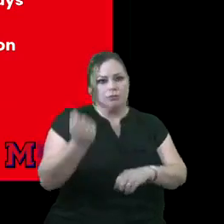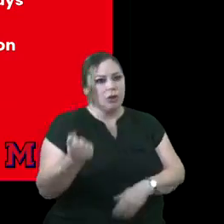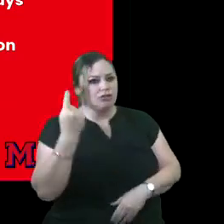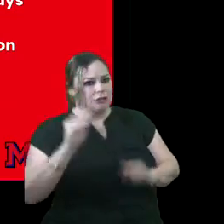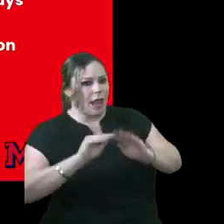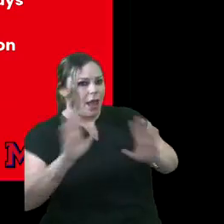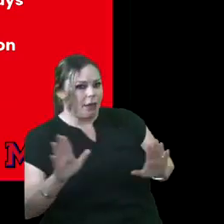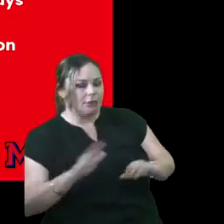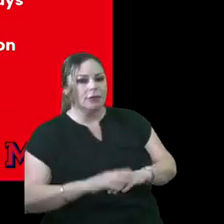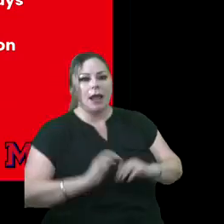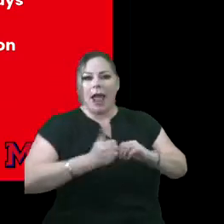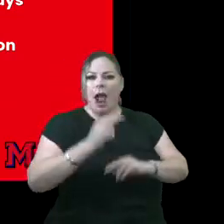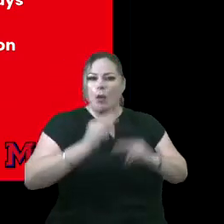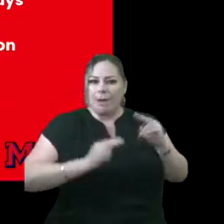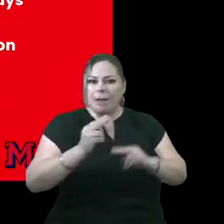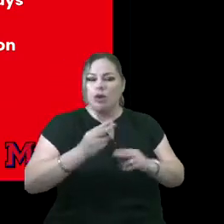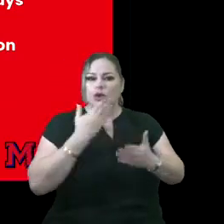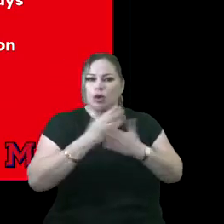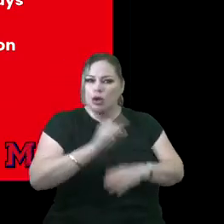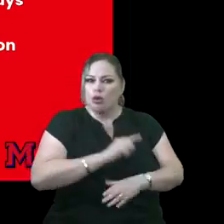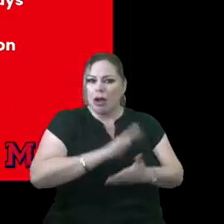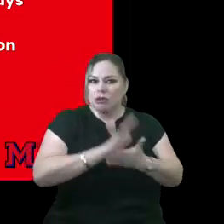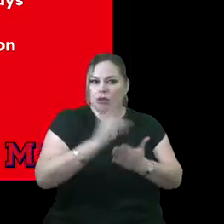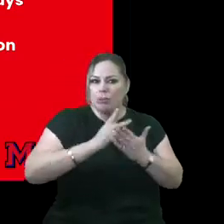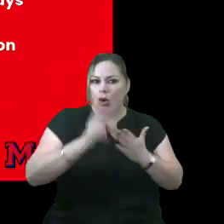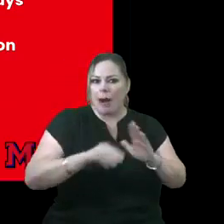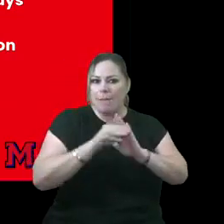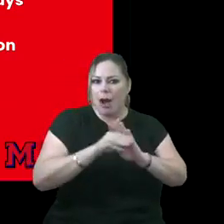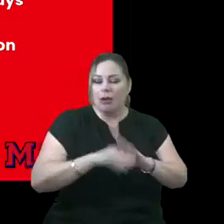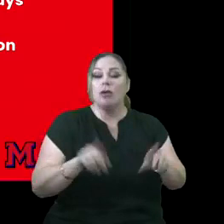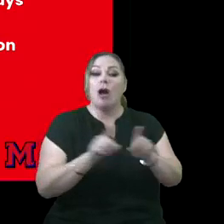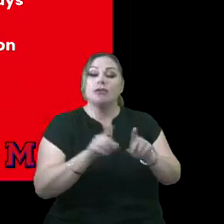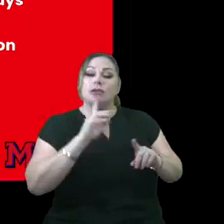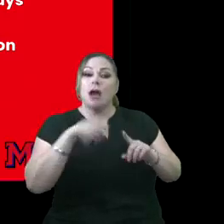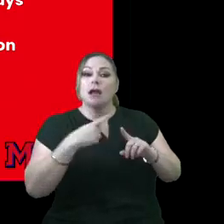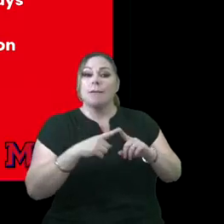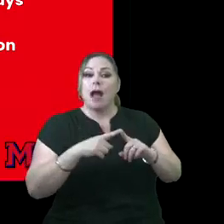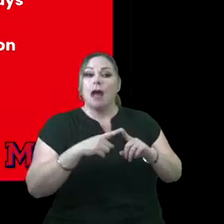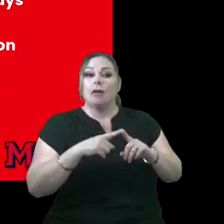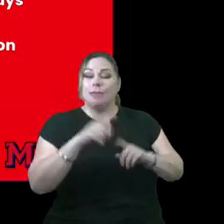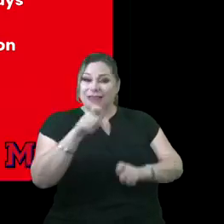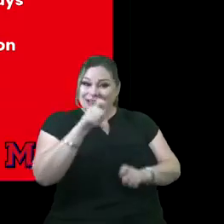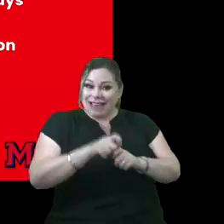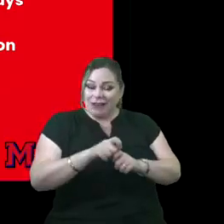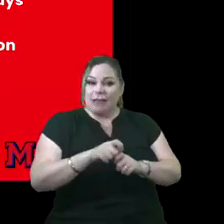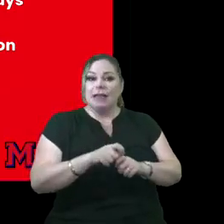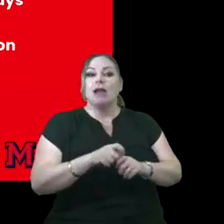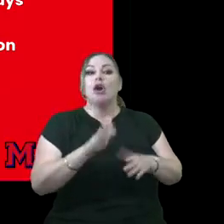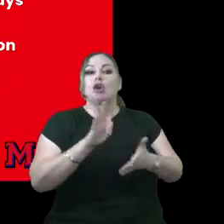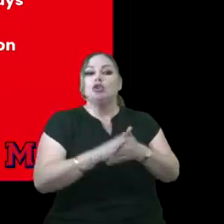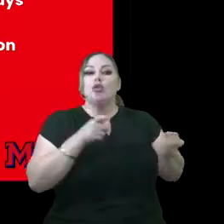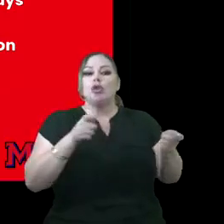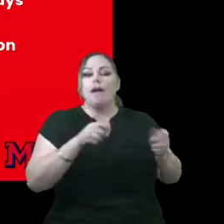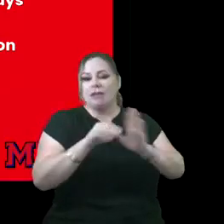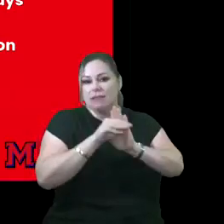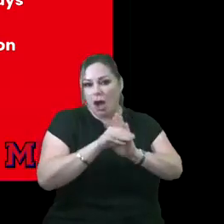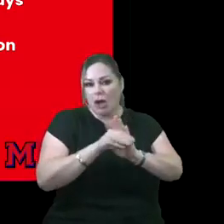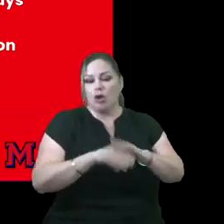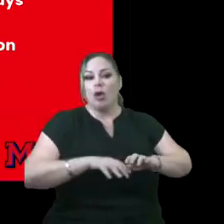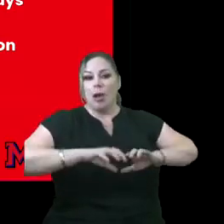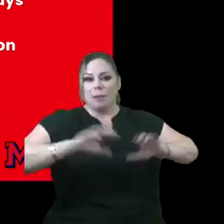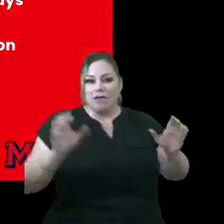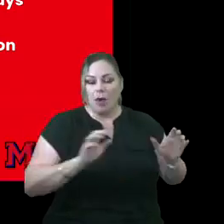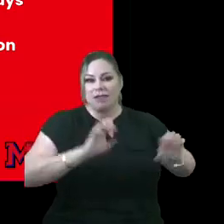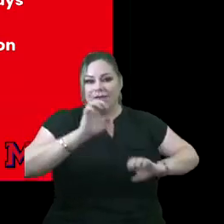quality school programs and models. And we'll talk through the district of innovation, particularly around school governance models, performance